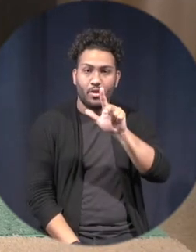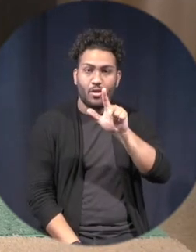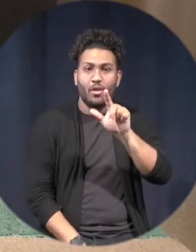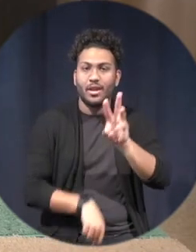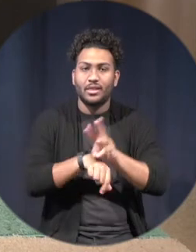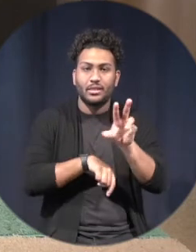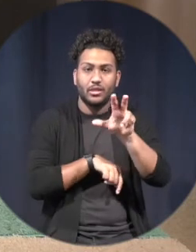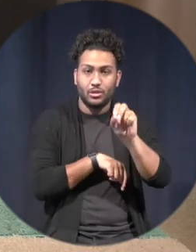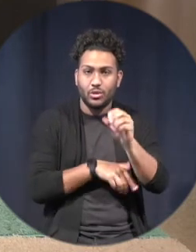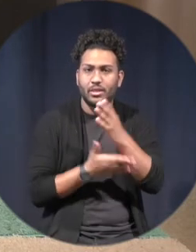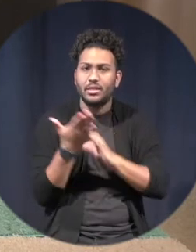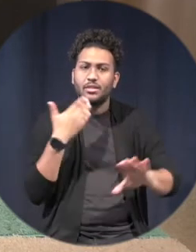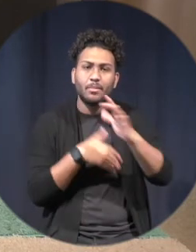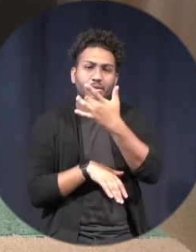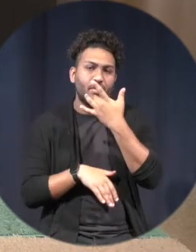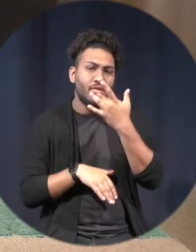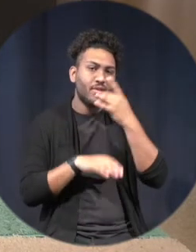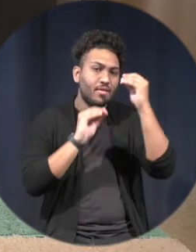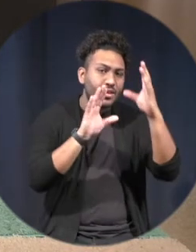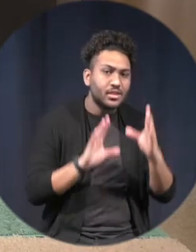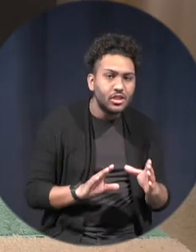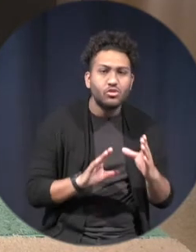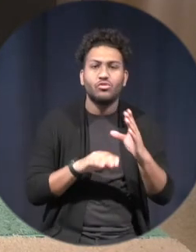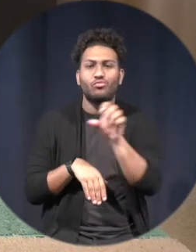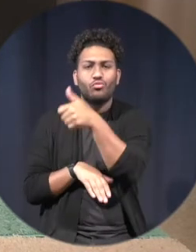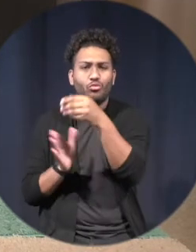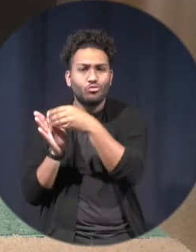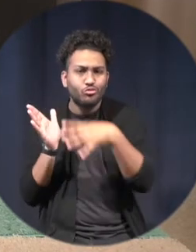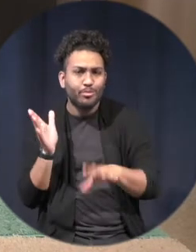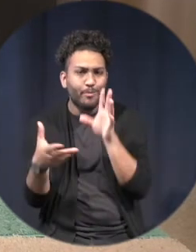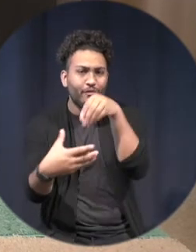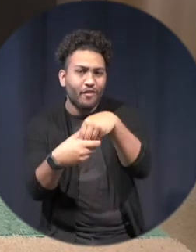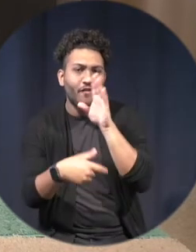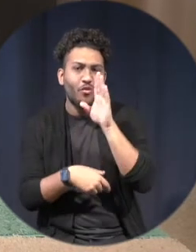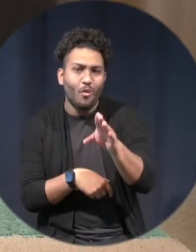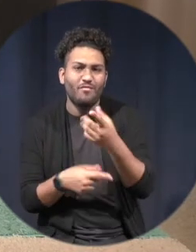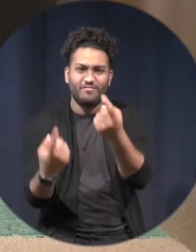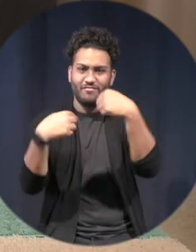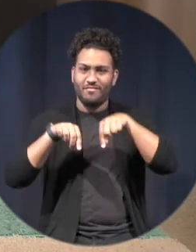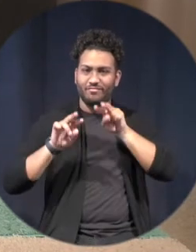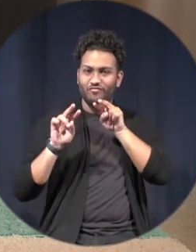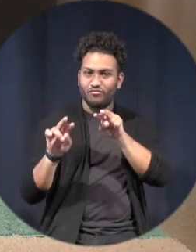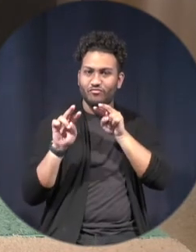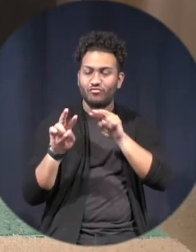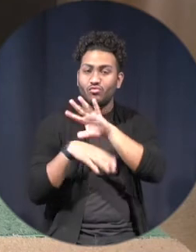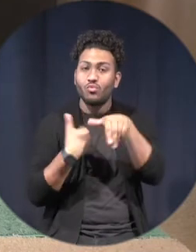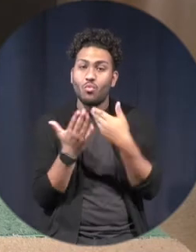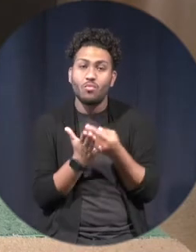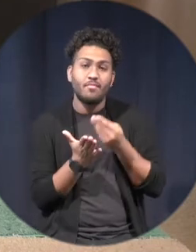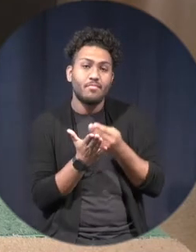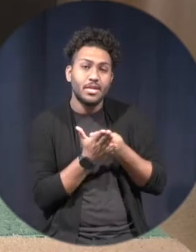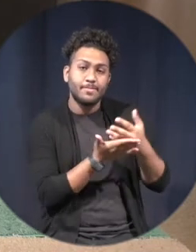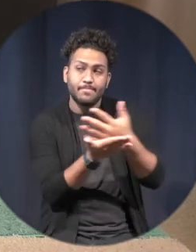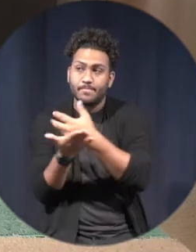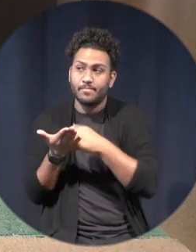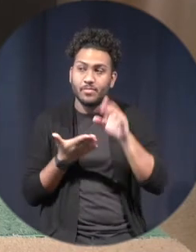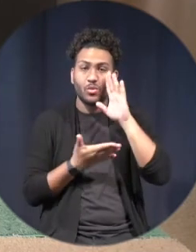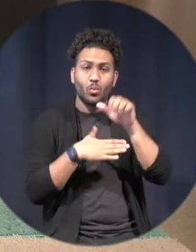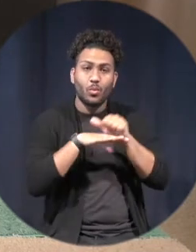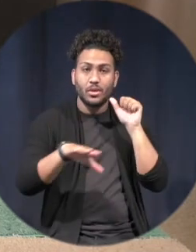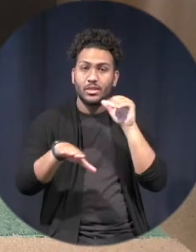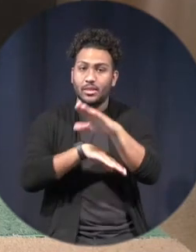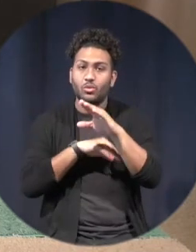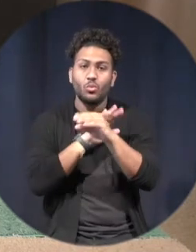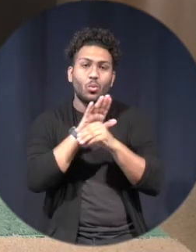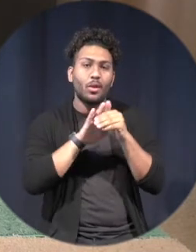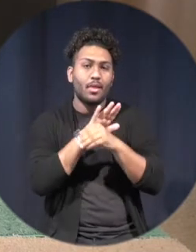It will feature some of your favorite teachers and classmates, so make sure to come out and watch. All proceeds go to the Orlando Health Arnold